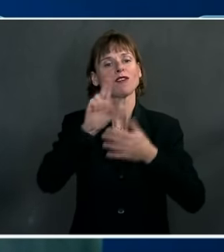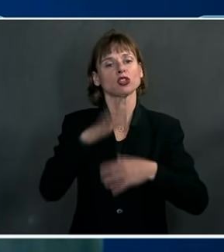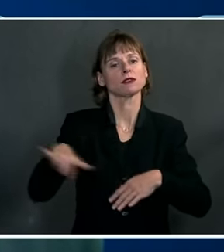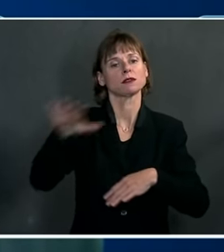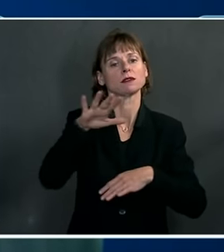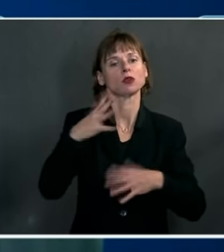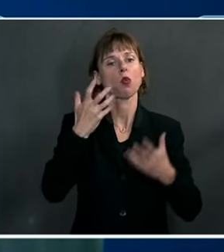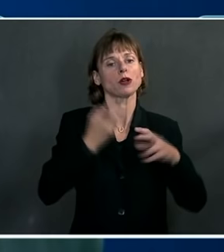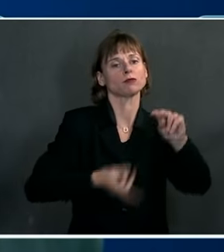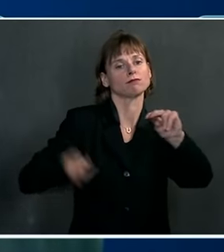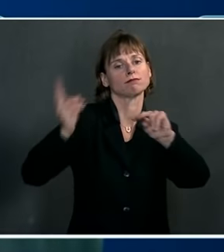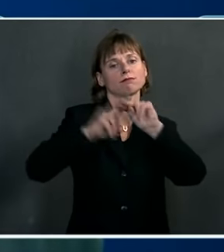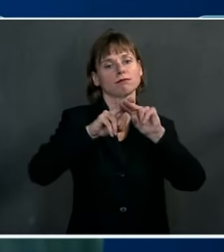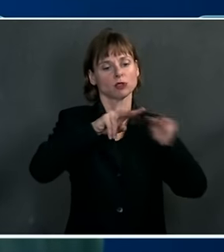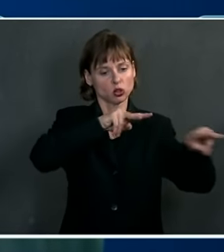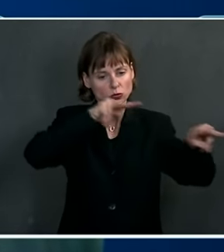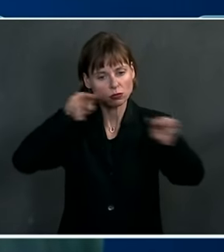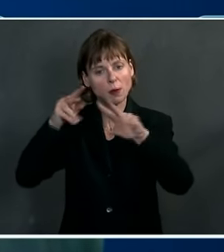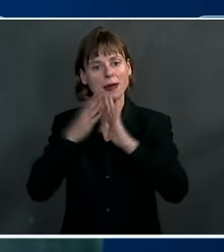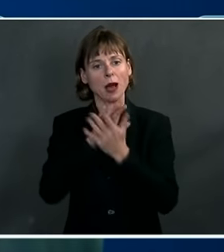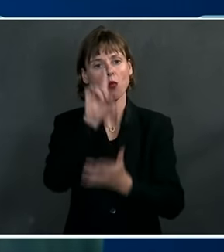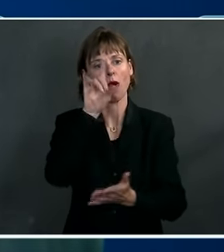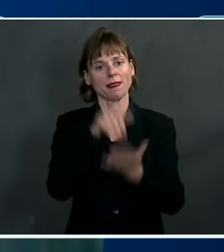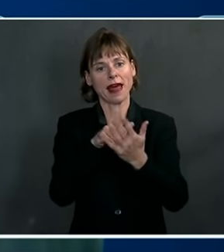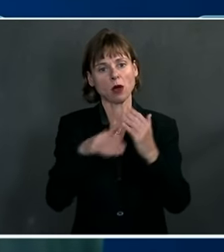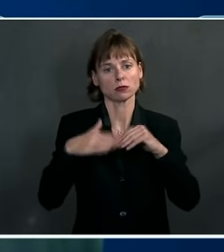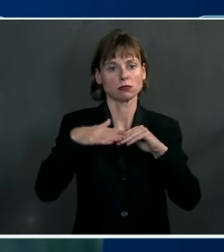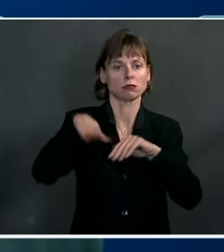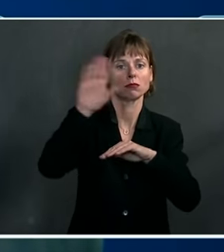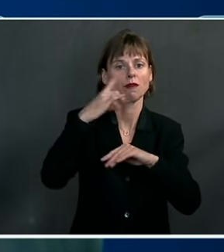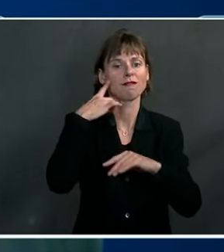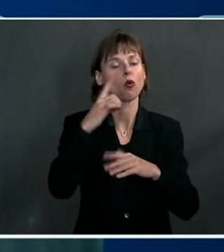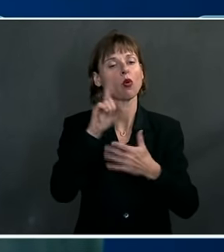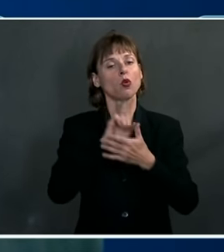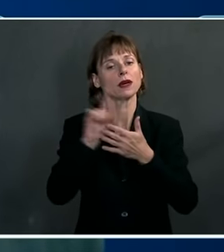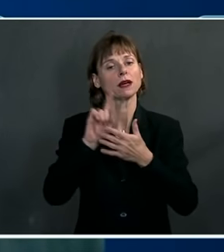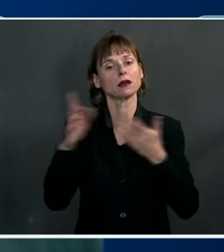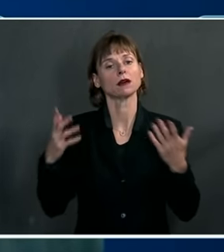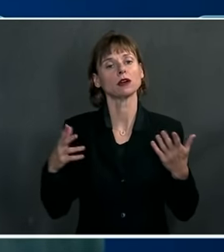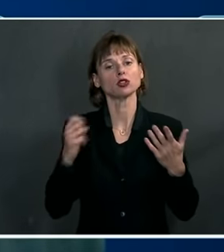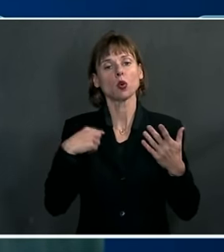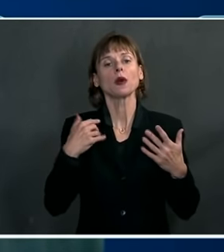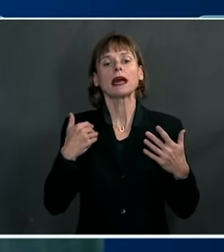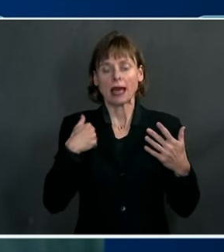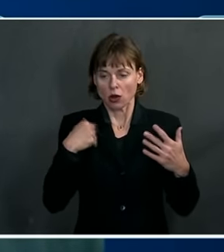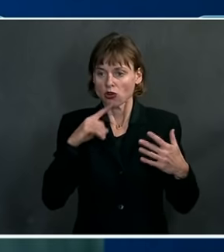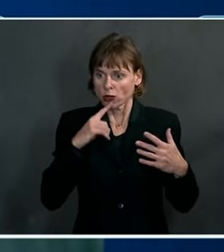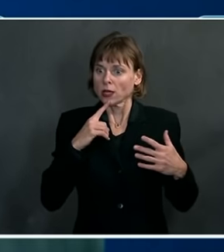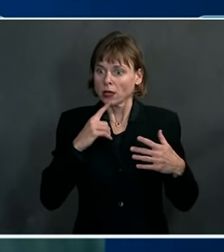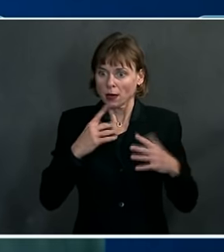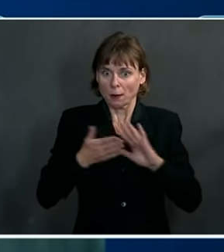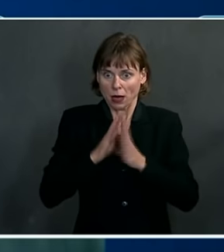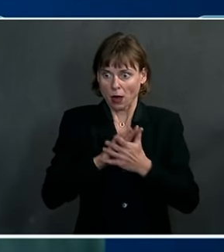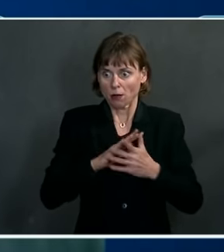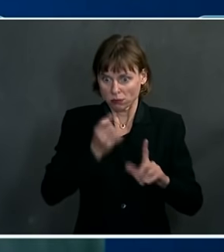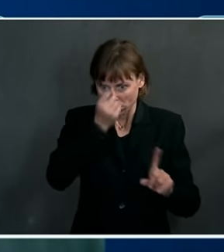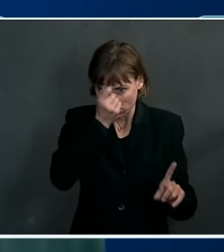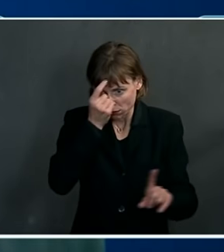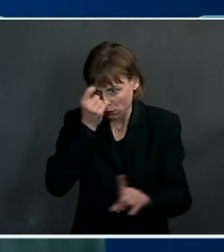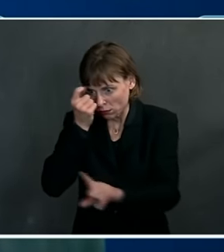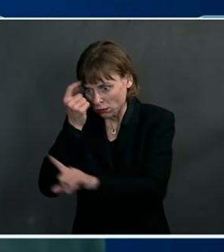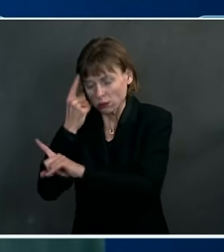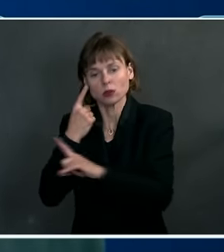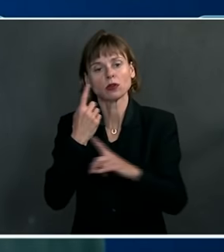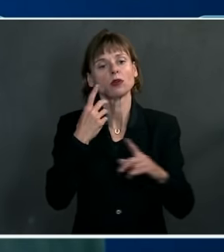surveillance to the thousands per week, so that we can get a foothold as to see whether these projections of having this take hold by the middle